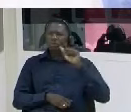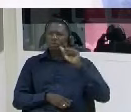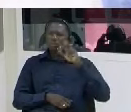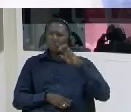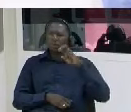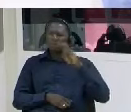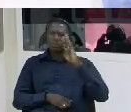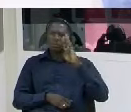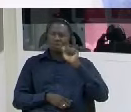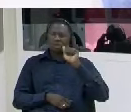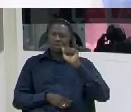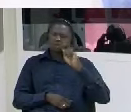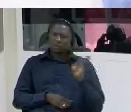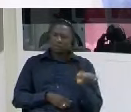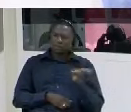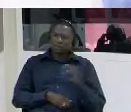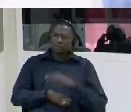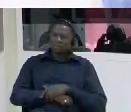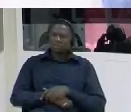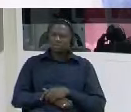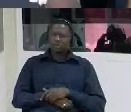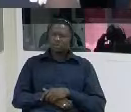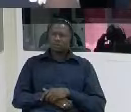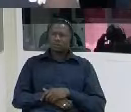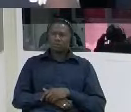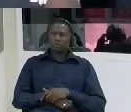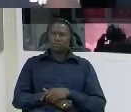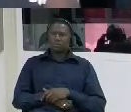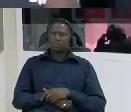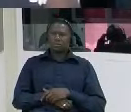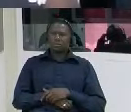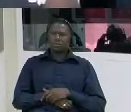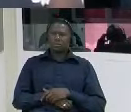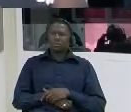did you know about omar fall yes